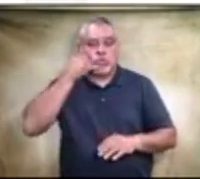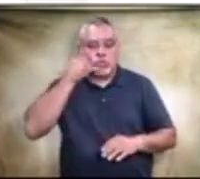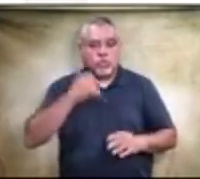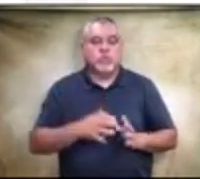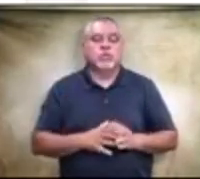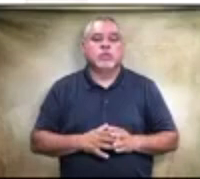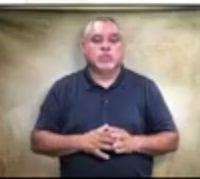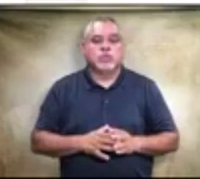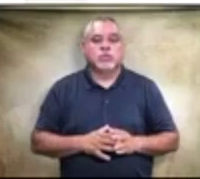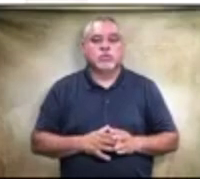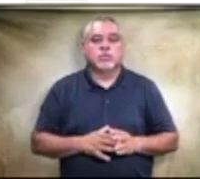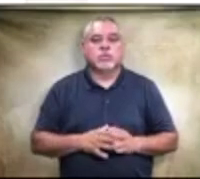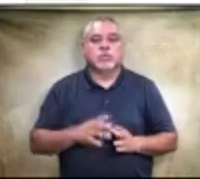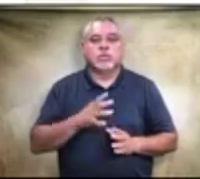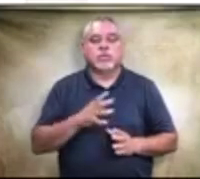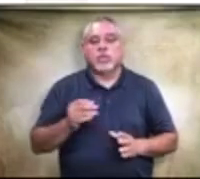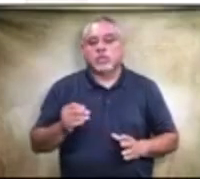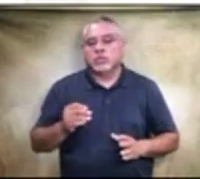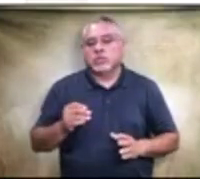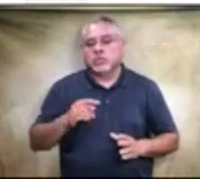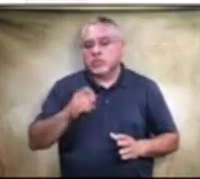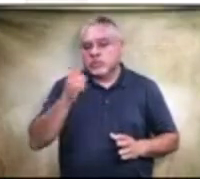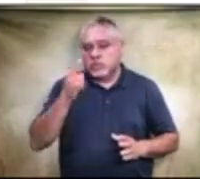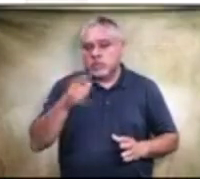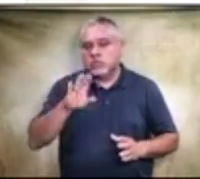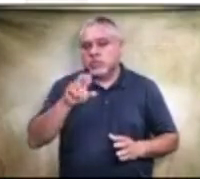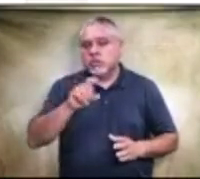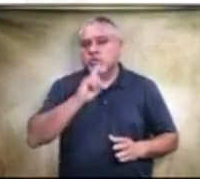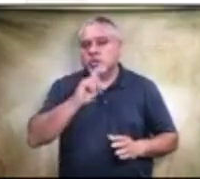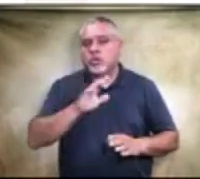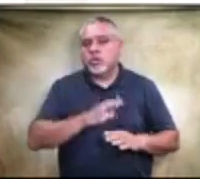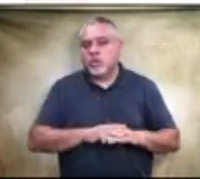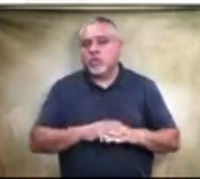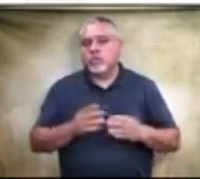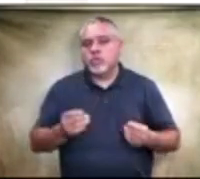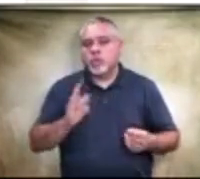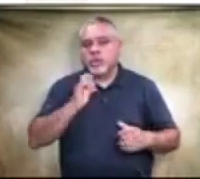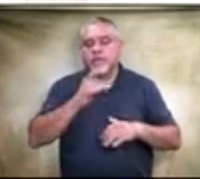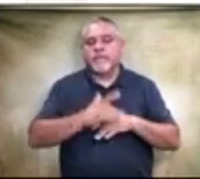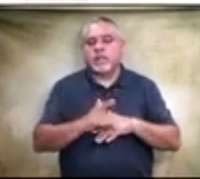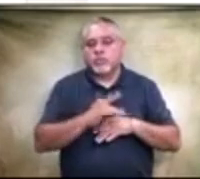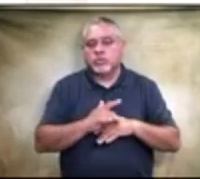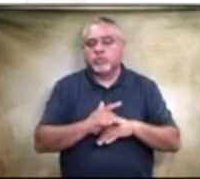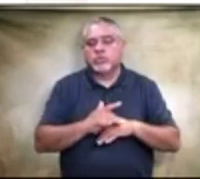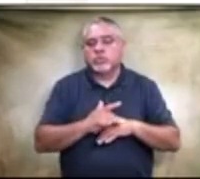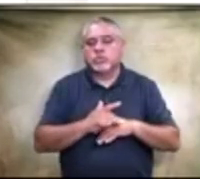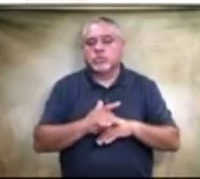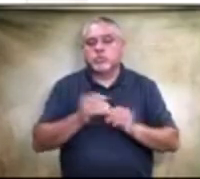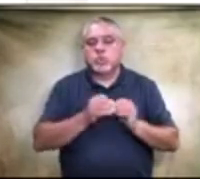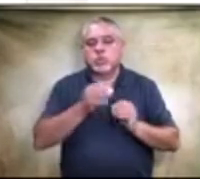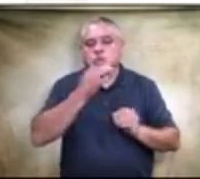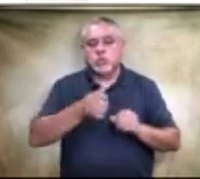what i understand is these buses are on the ground so they would be available um much sooner than